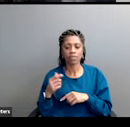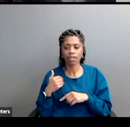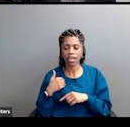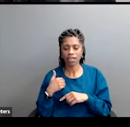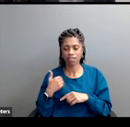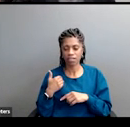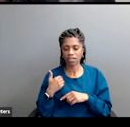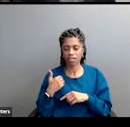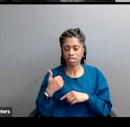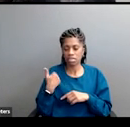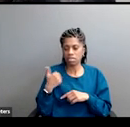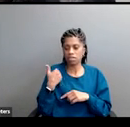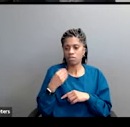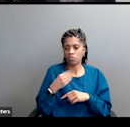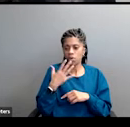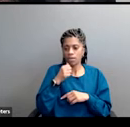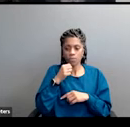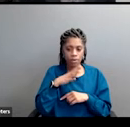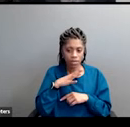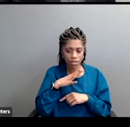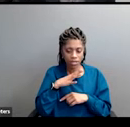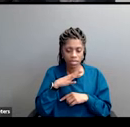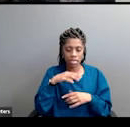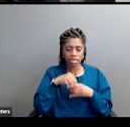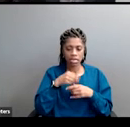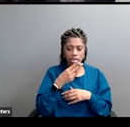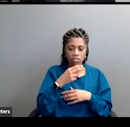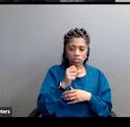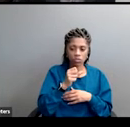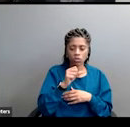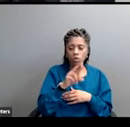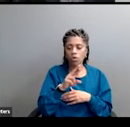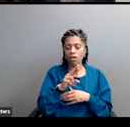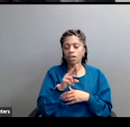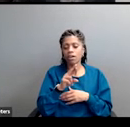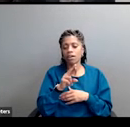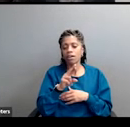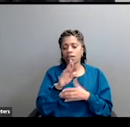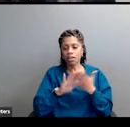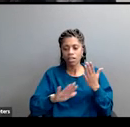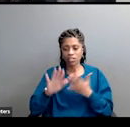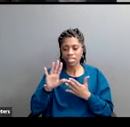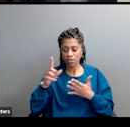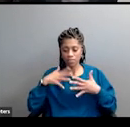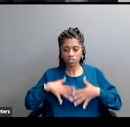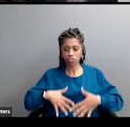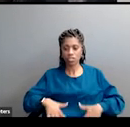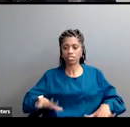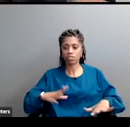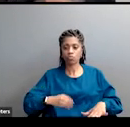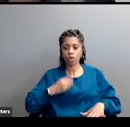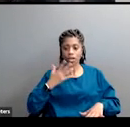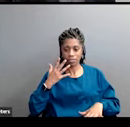in high school or in college, dress in formal white ball gowns. And they would